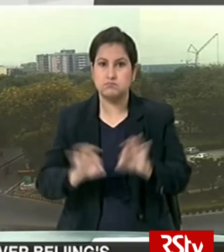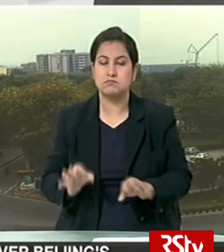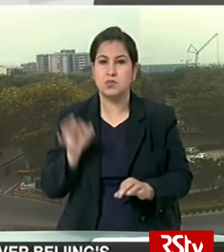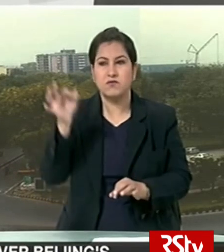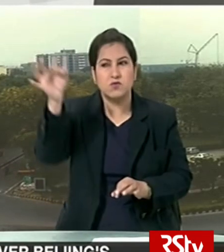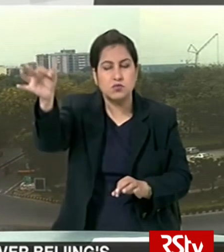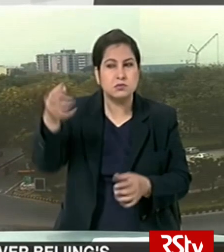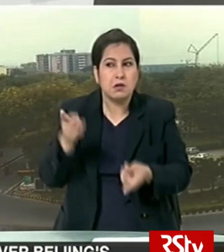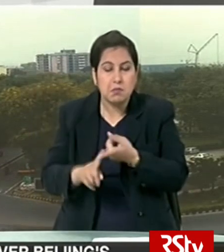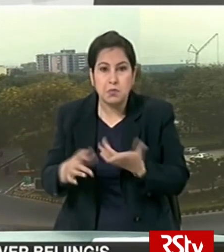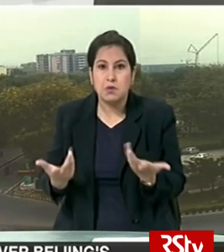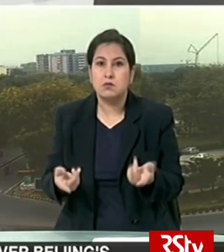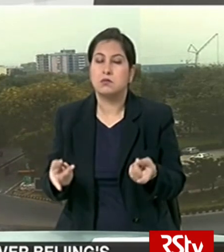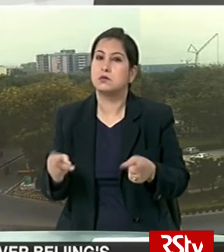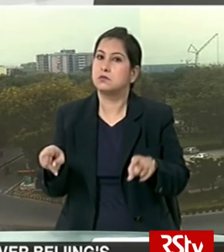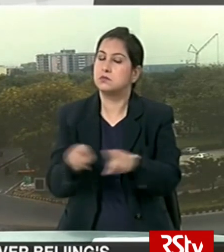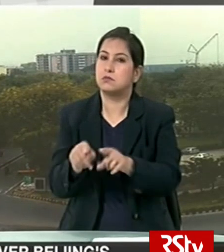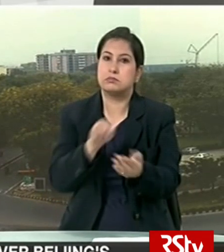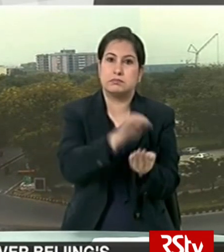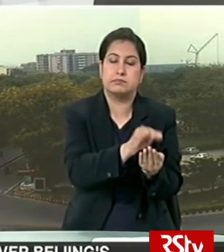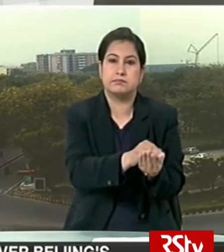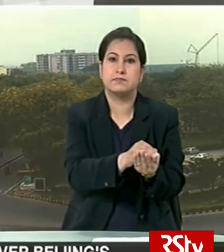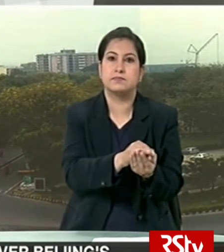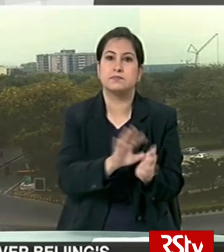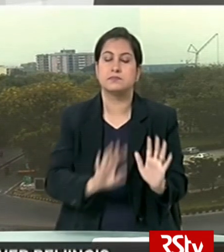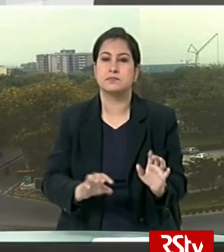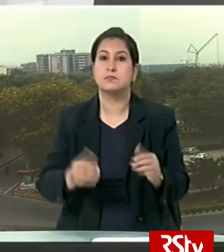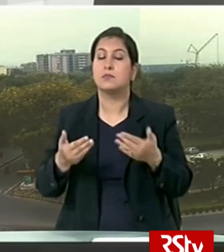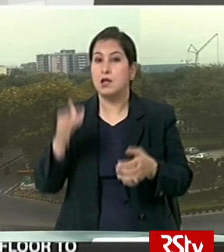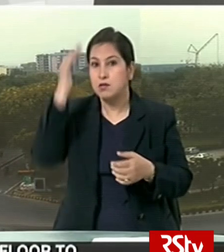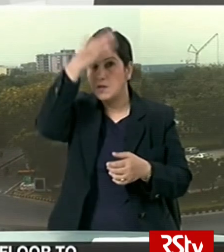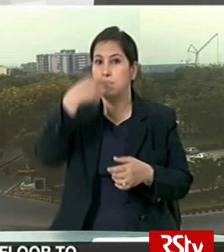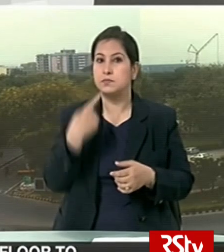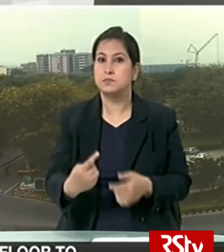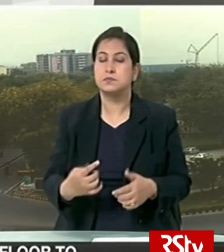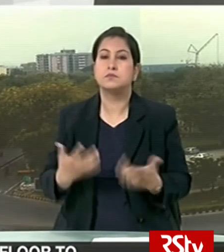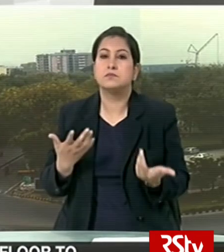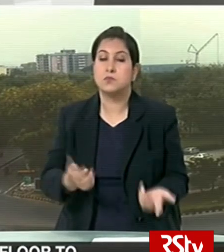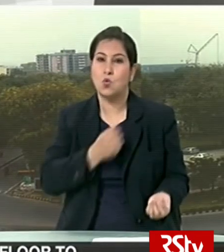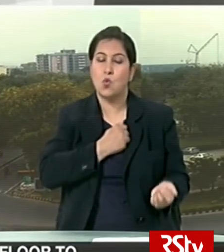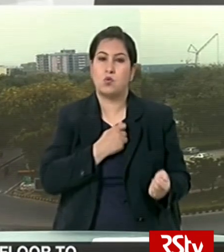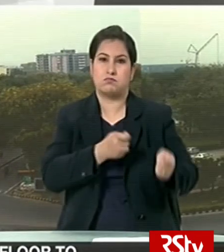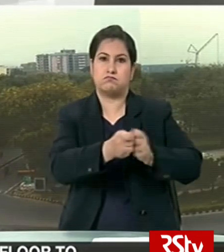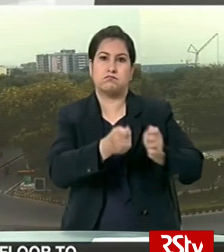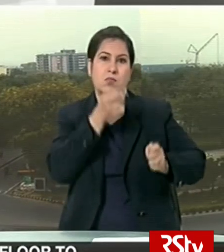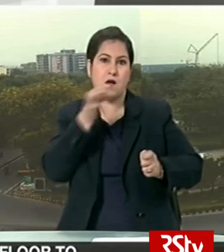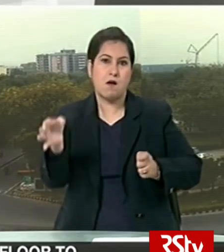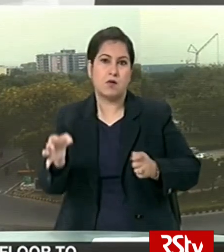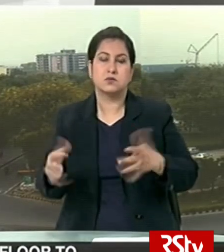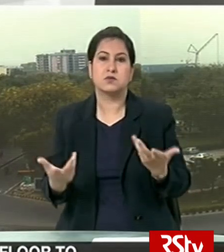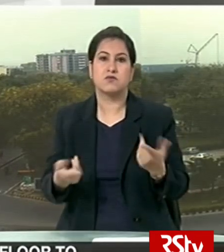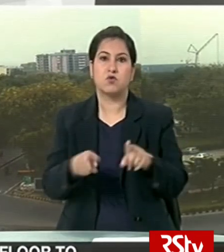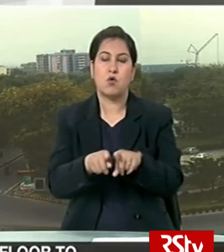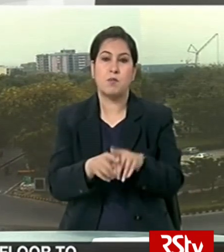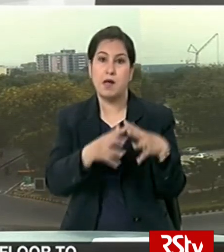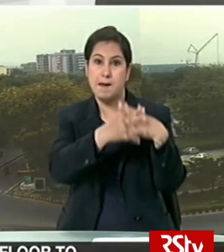future pandemics by restocking the national stockpile However, Trump has confirmed that his administration has asked for the withdrawal